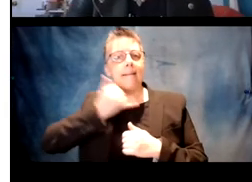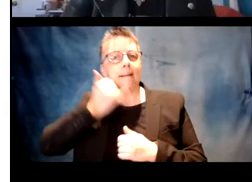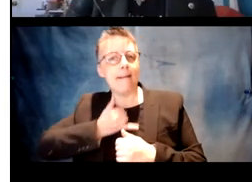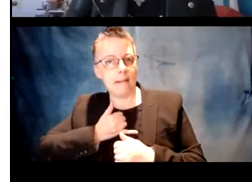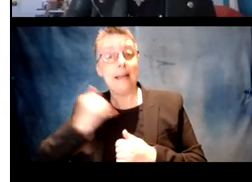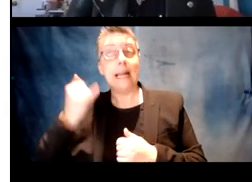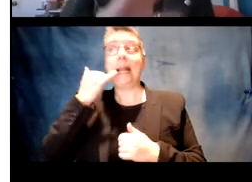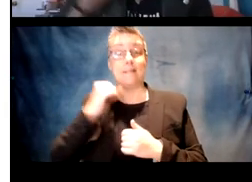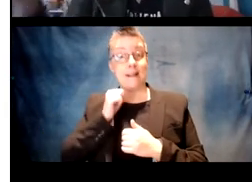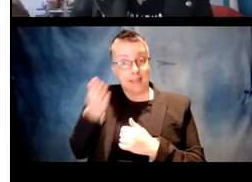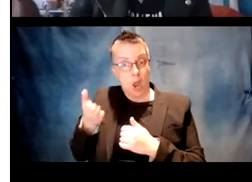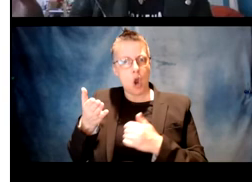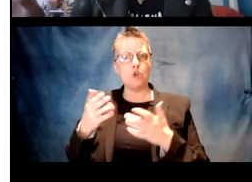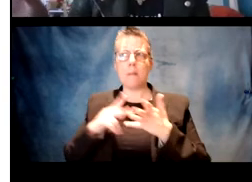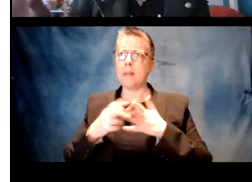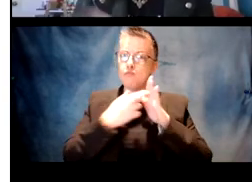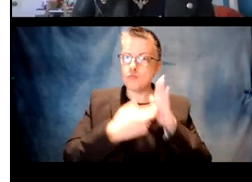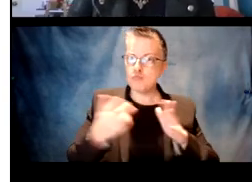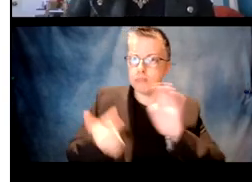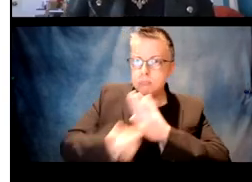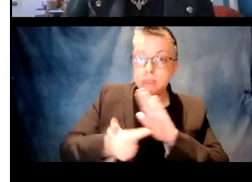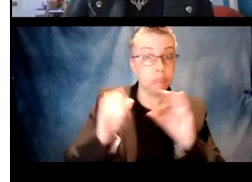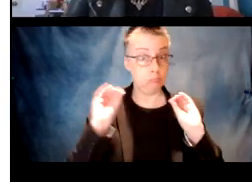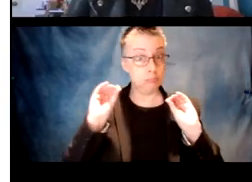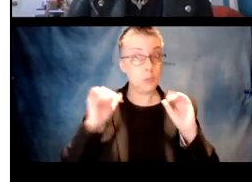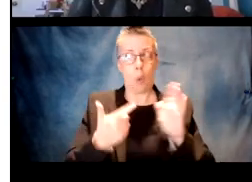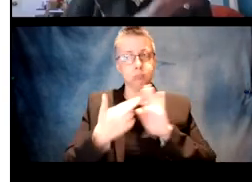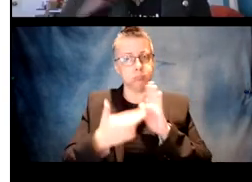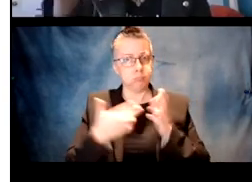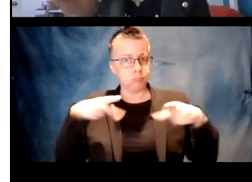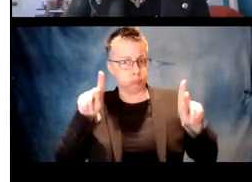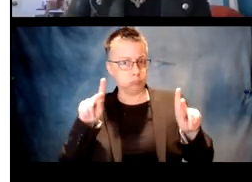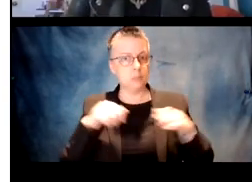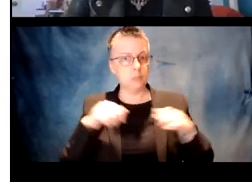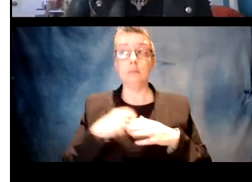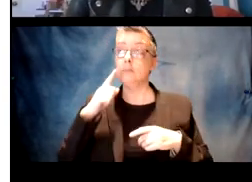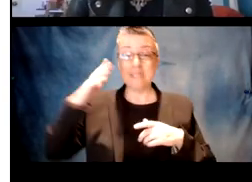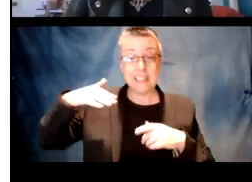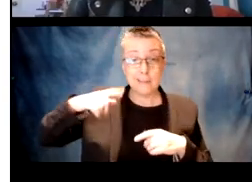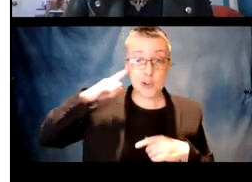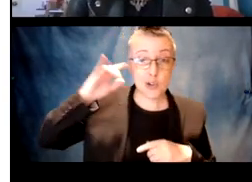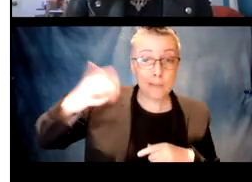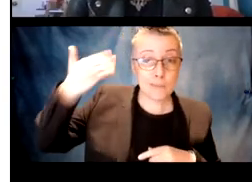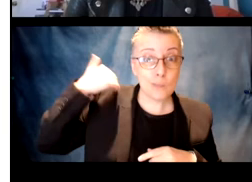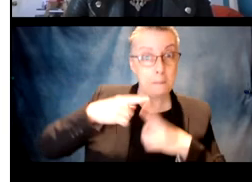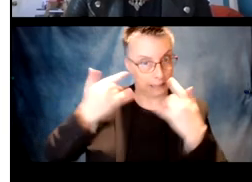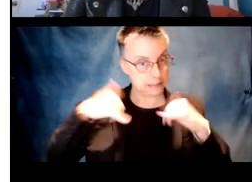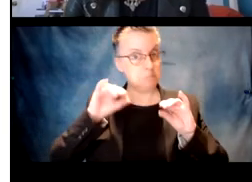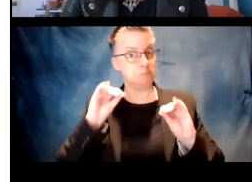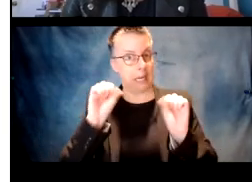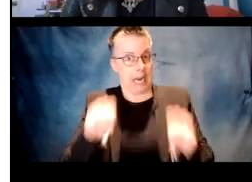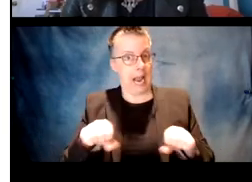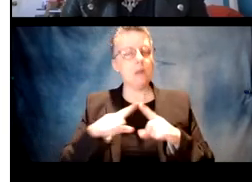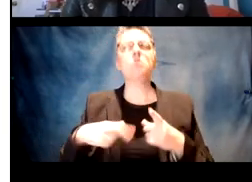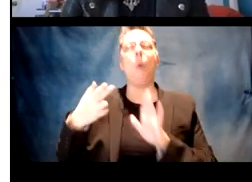ED is accidental. And that's just because there's no examples of catching the input. It doesn't mean that it